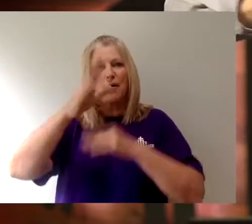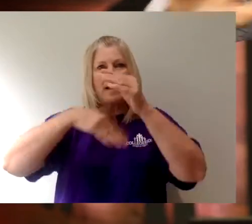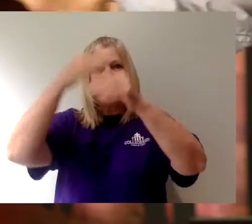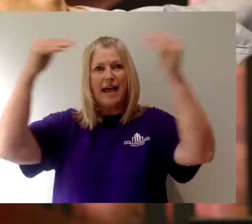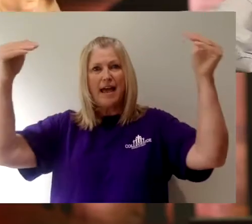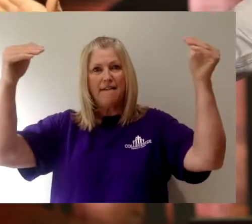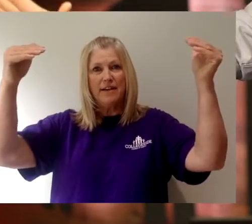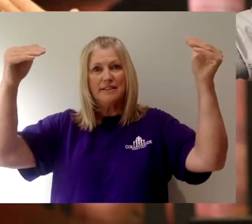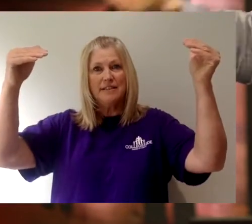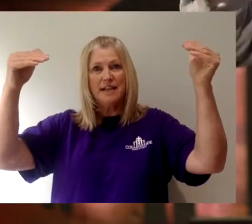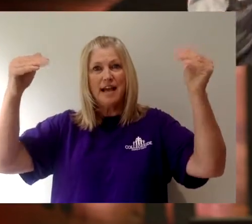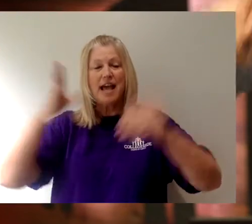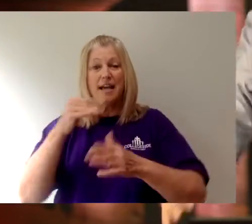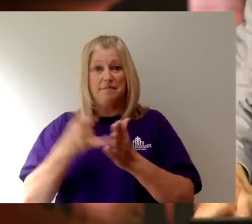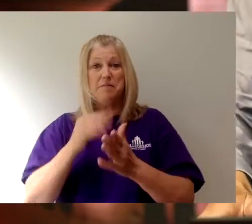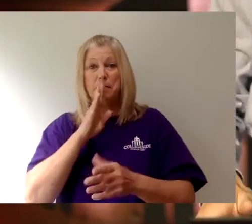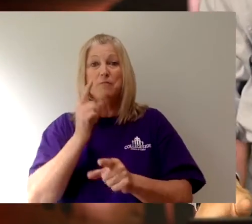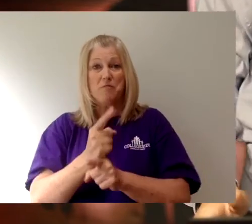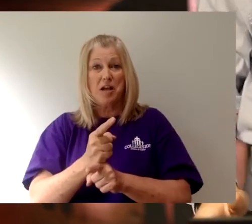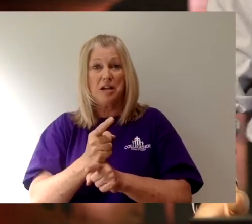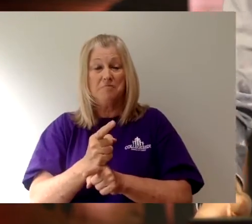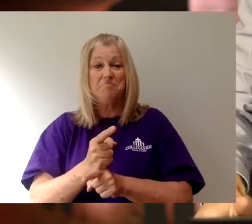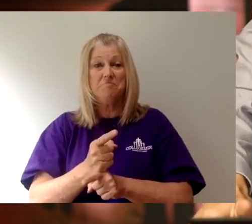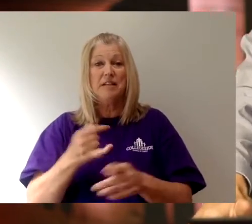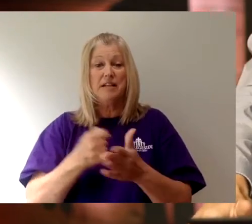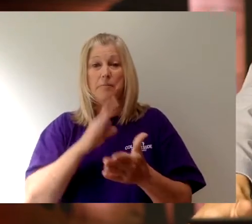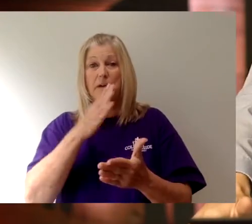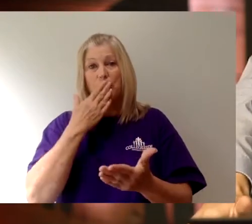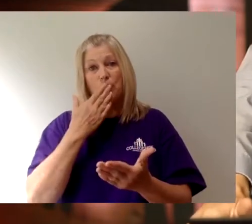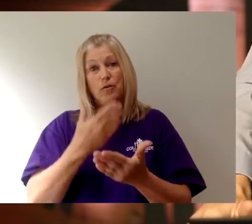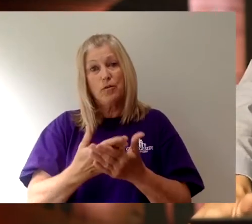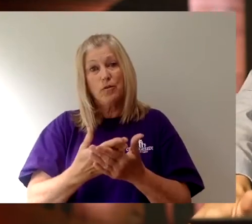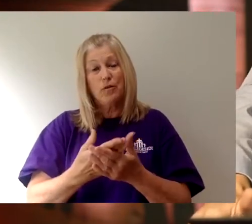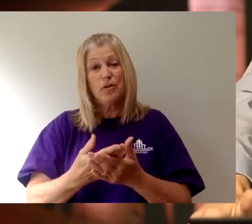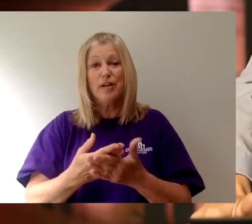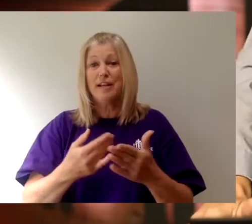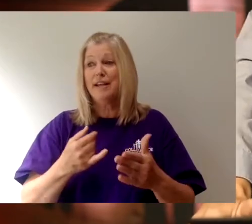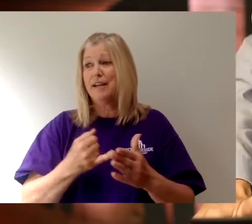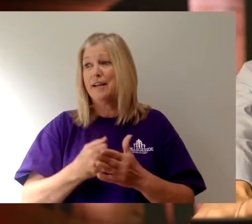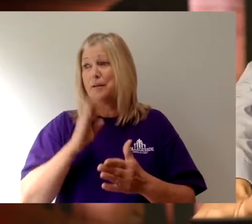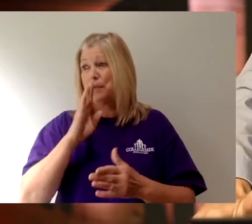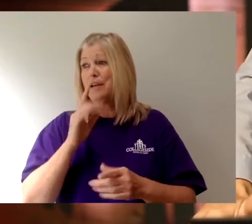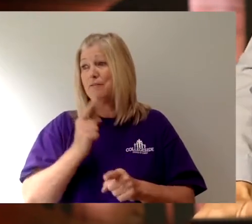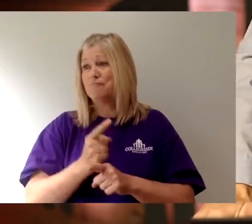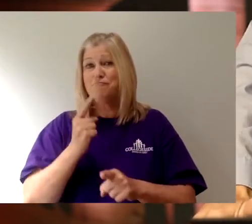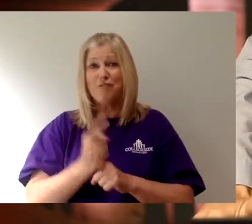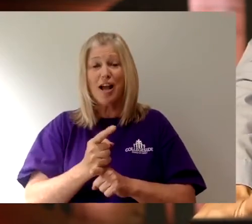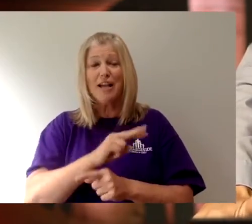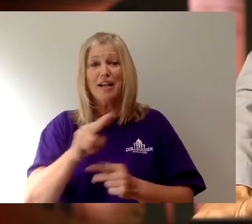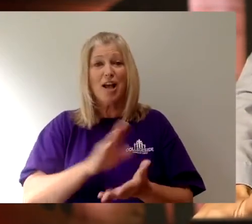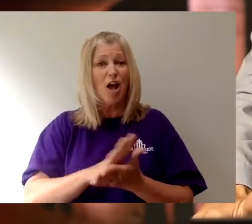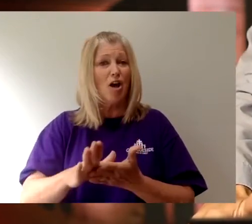throughout it all, and it would have been right. And it would have been good, and it would have been appropriate, and it would have been proper, and it would have been